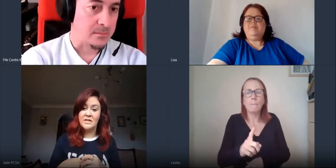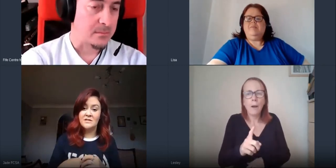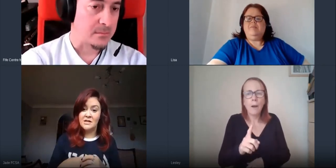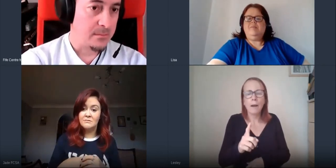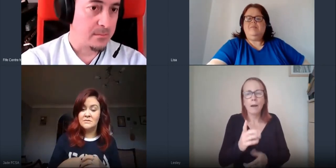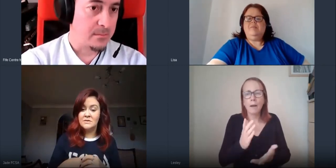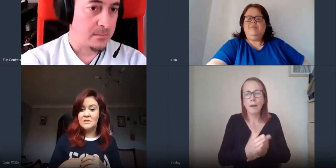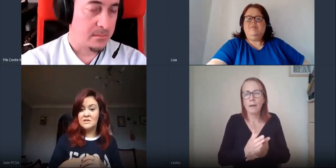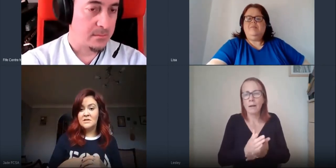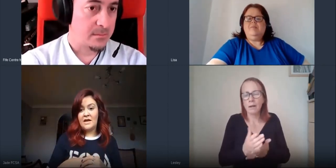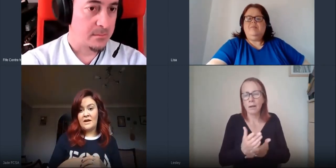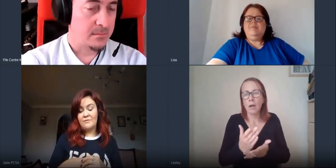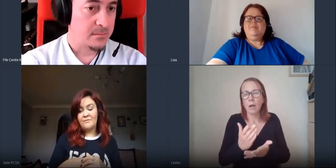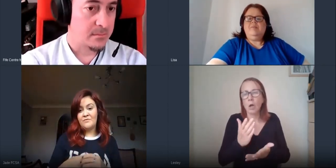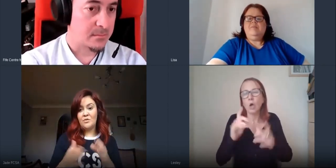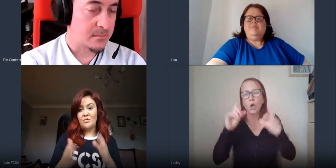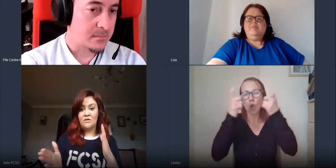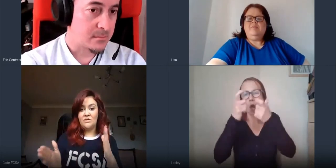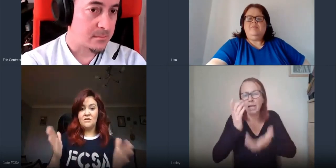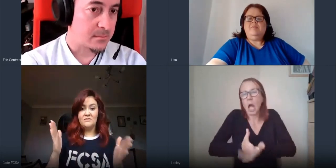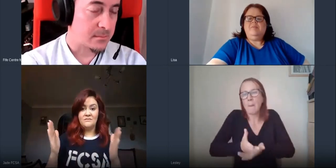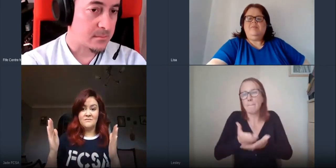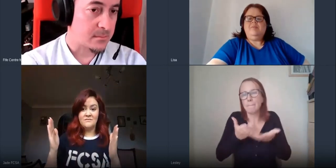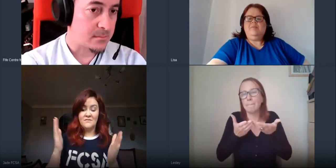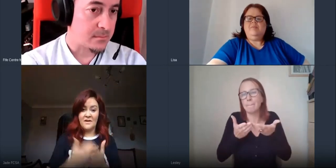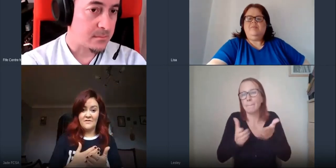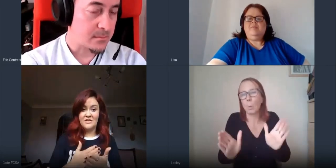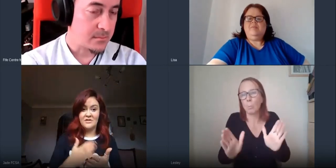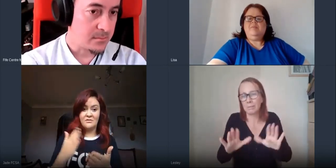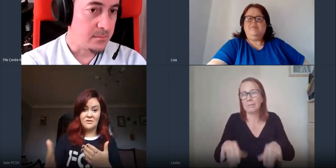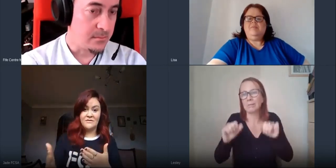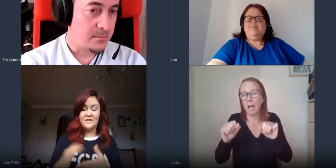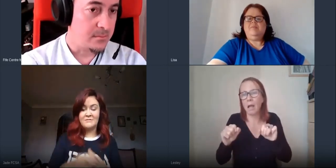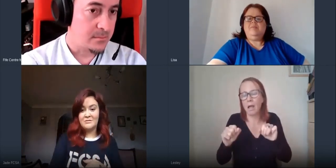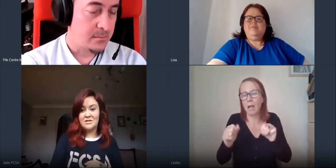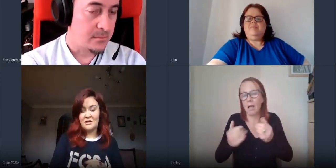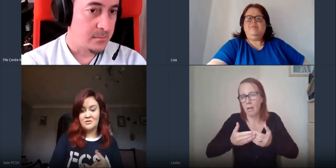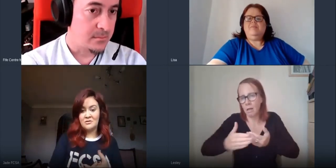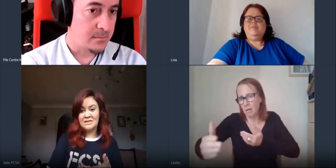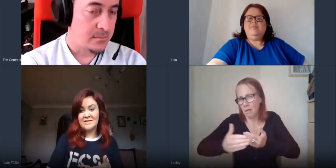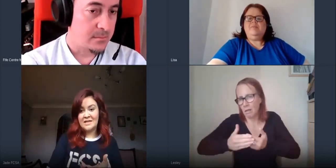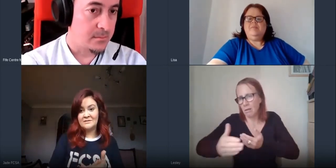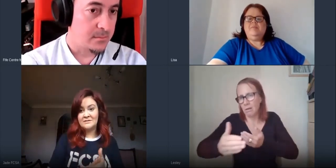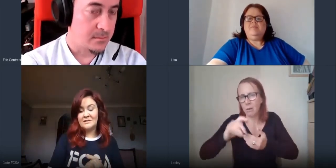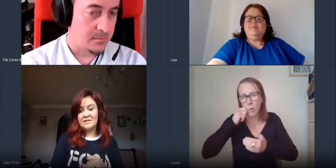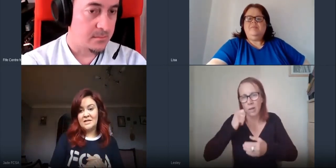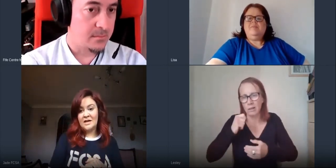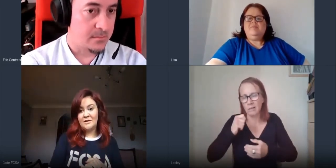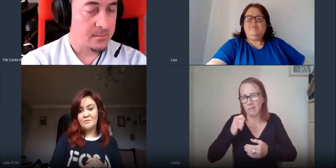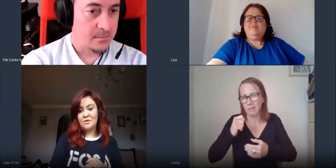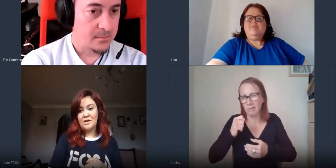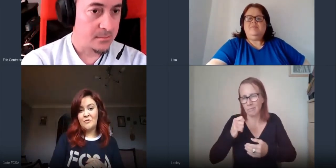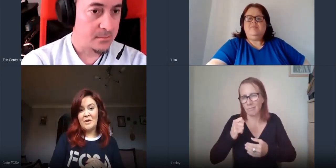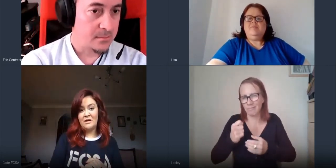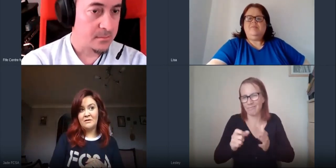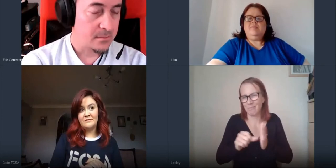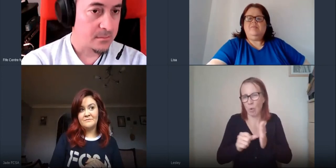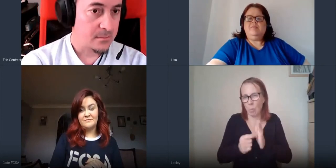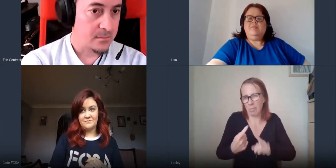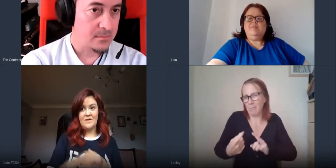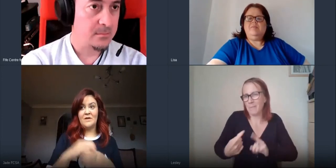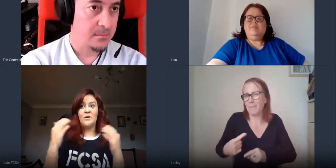weeks to come and once the official sort of timetable starts on monday and we'll have a better